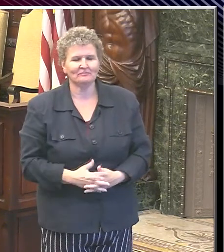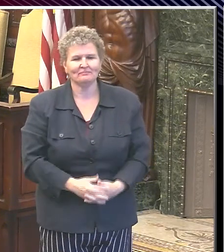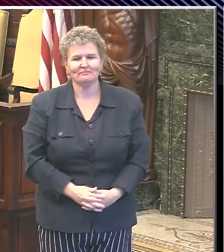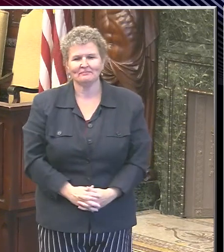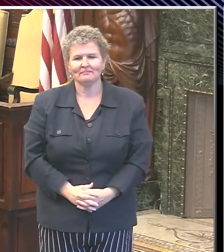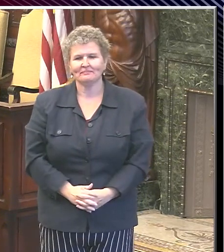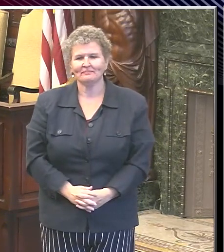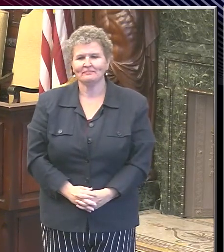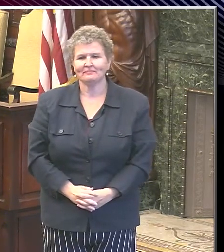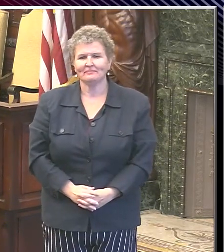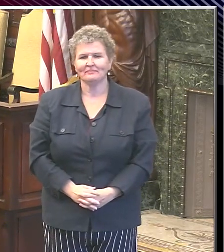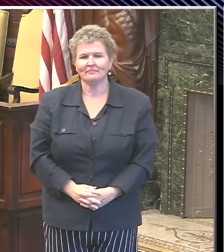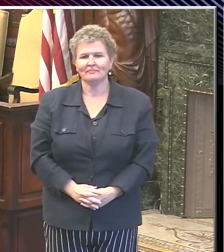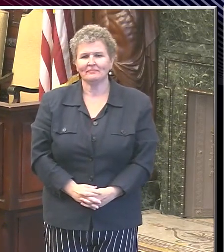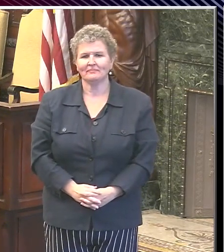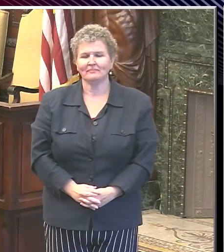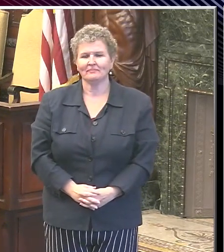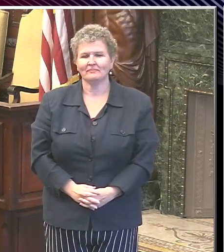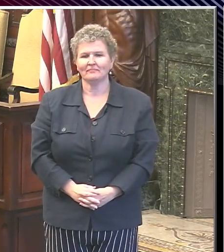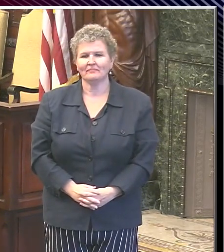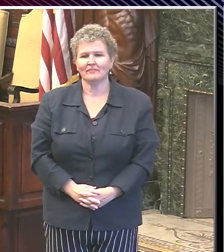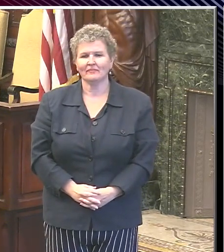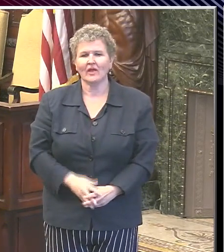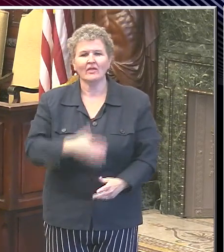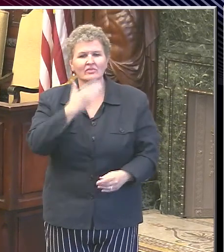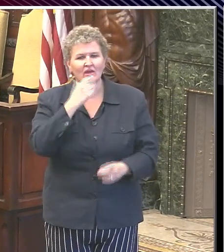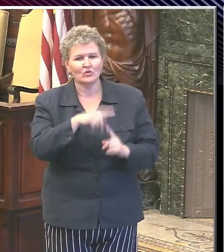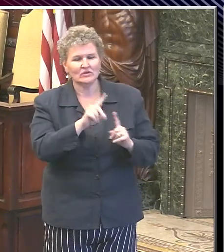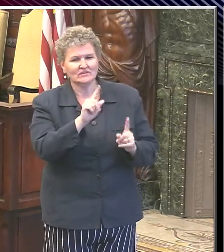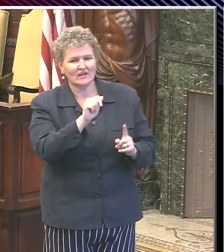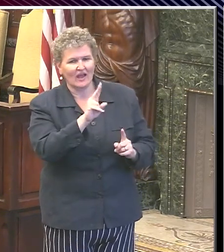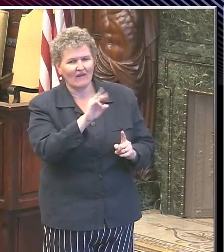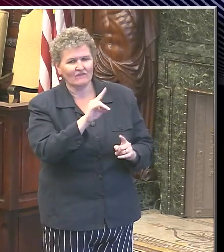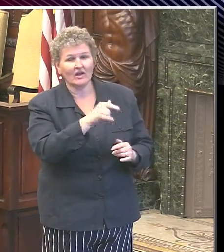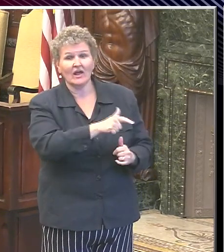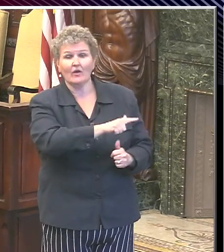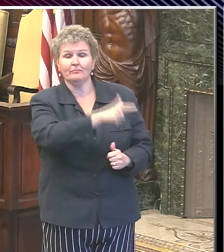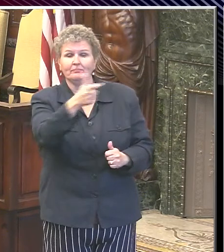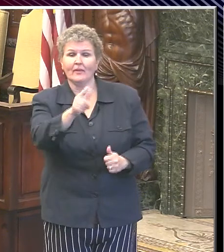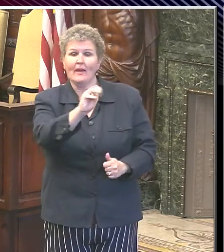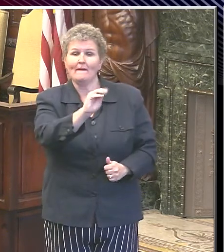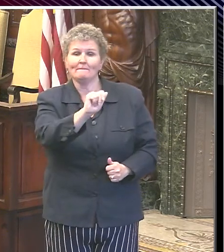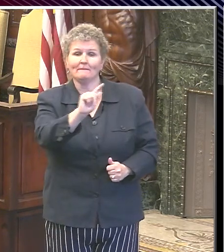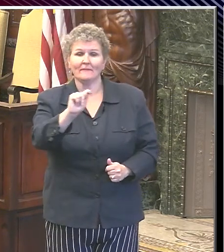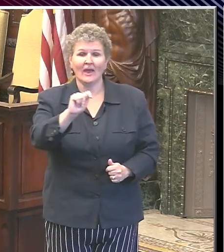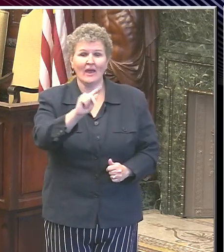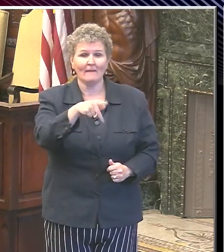Thanks, David. We're going to go to Matt Petrillo now. Matt